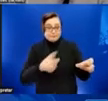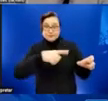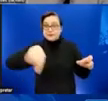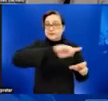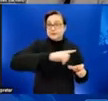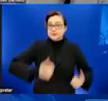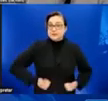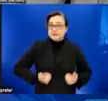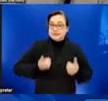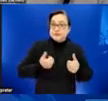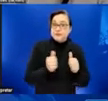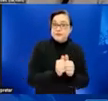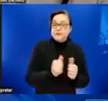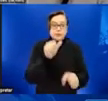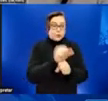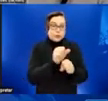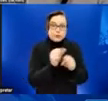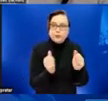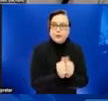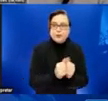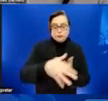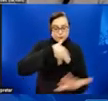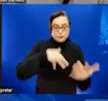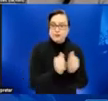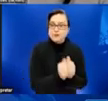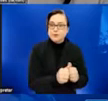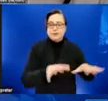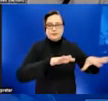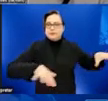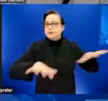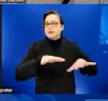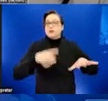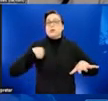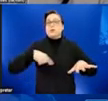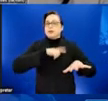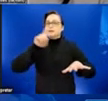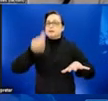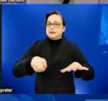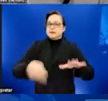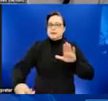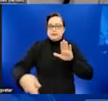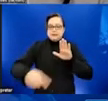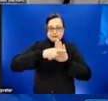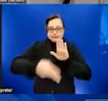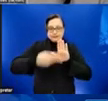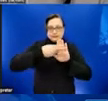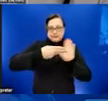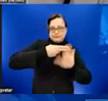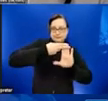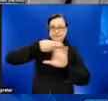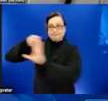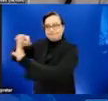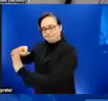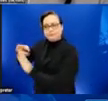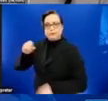As public health needs to ensure, we are minimizing stigma so that people who need services access